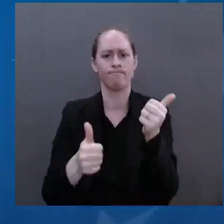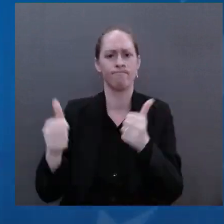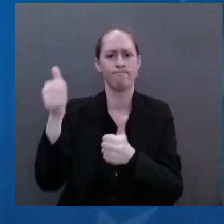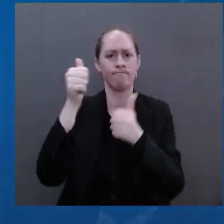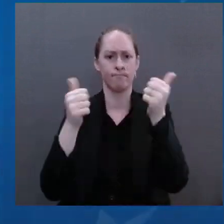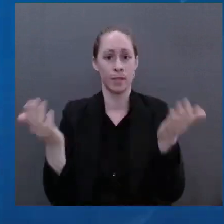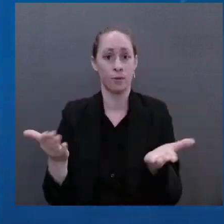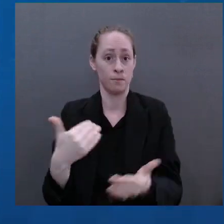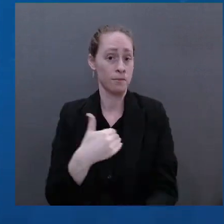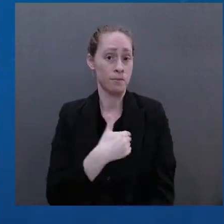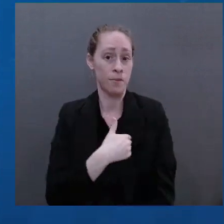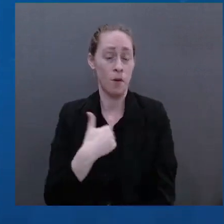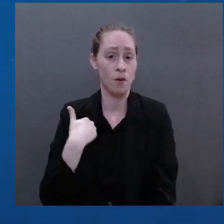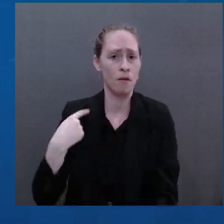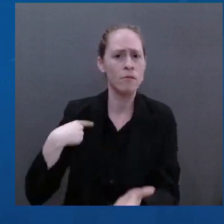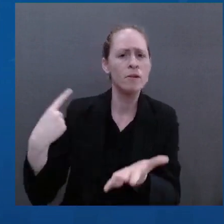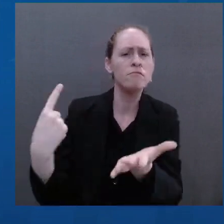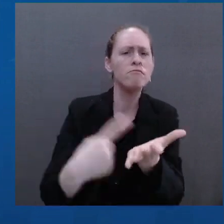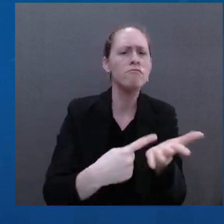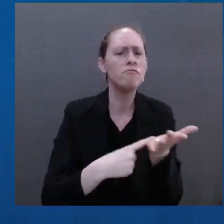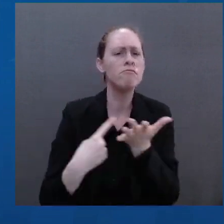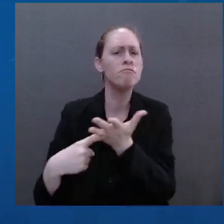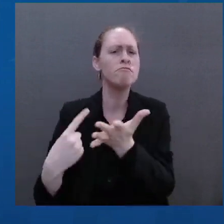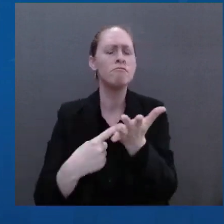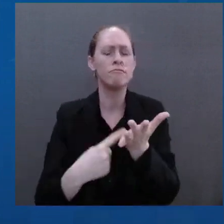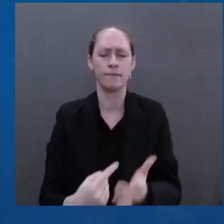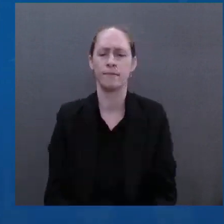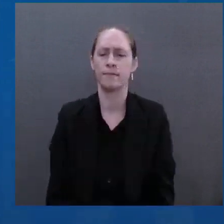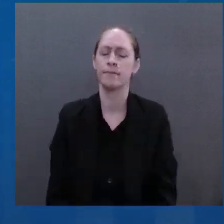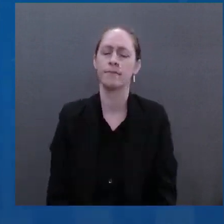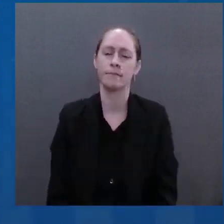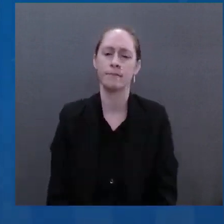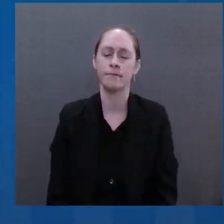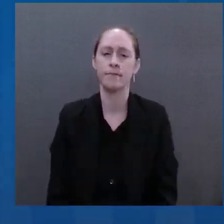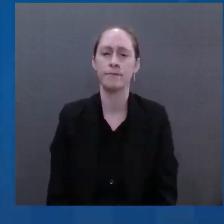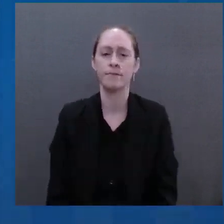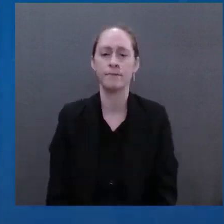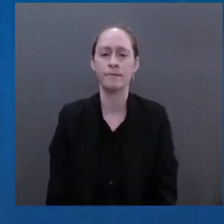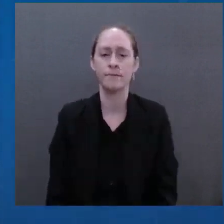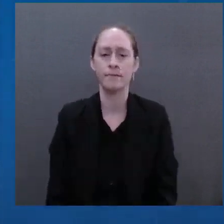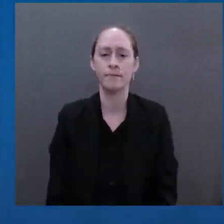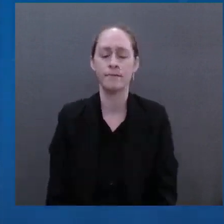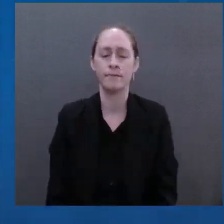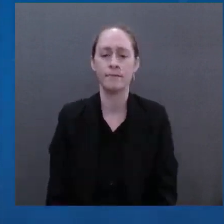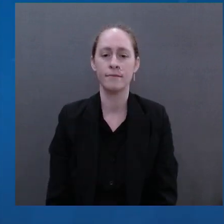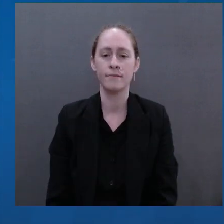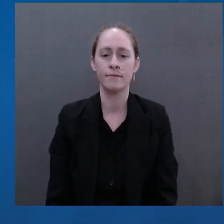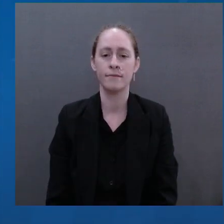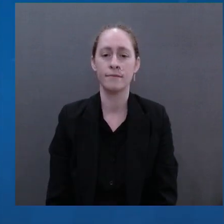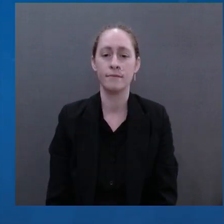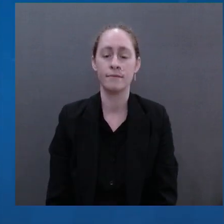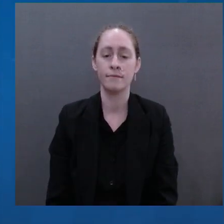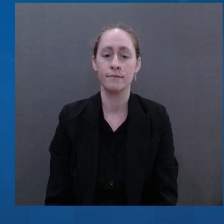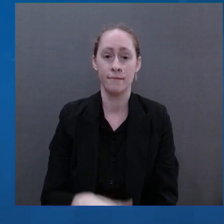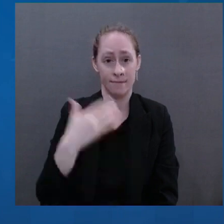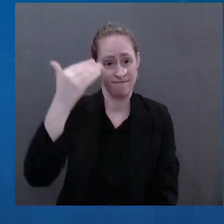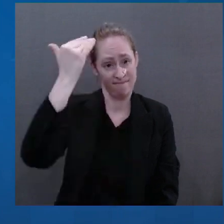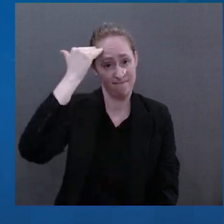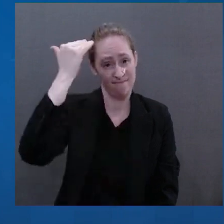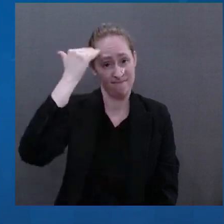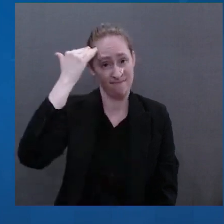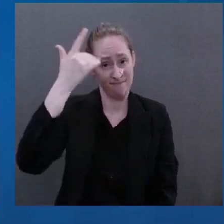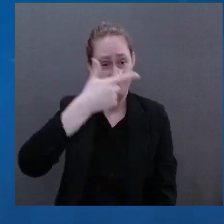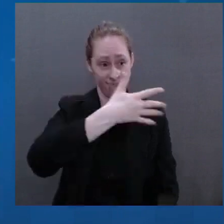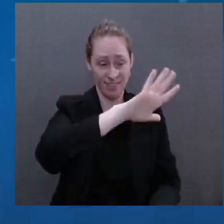about moving on one single inch of NATO territory. We have sacred obligation.